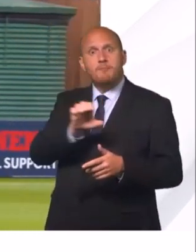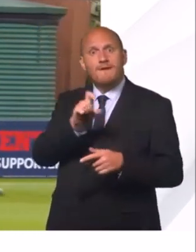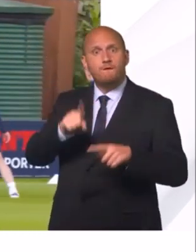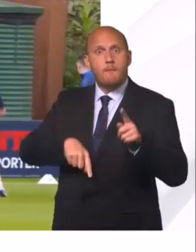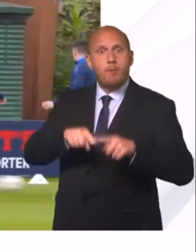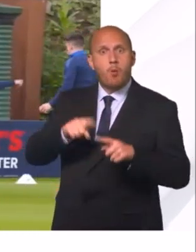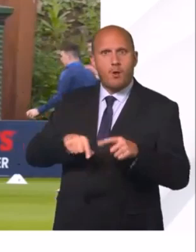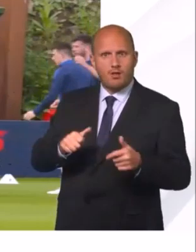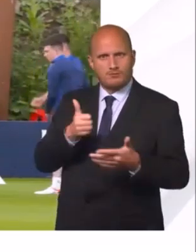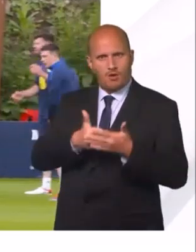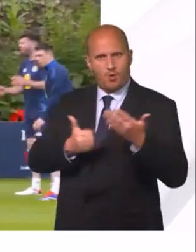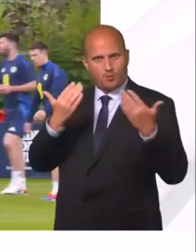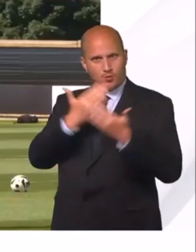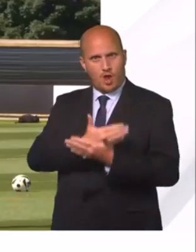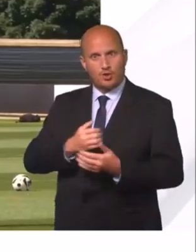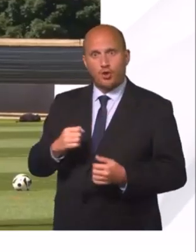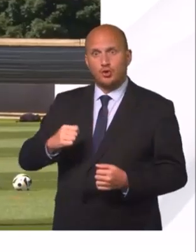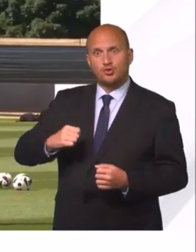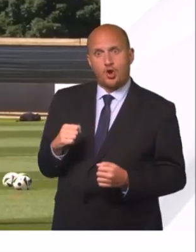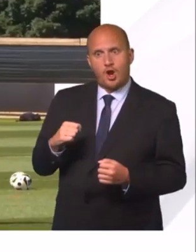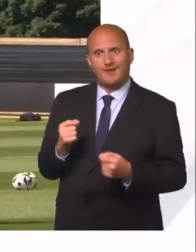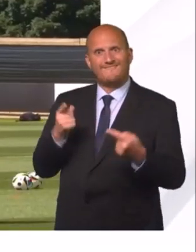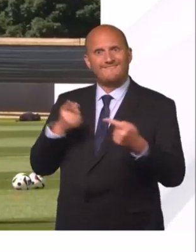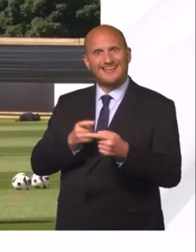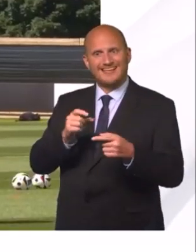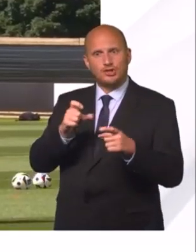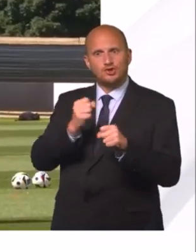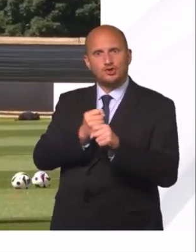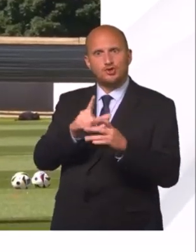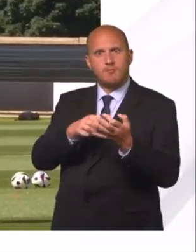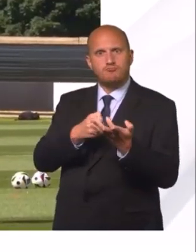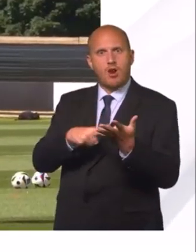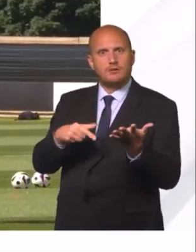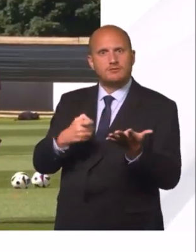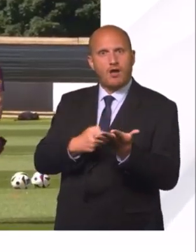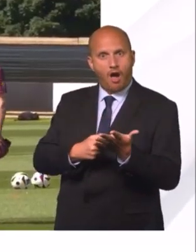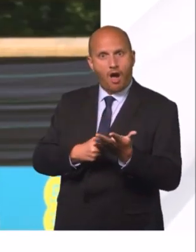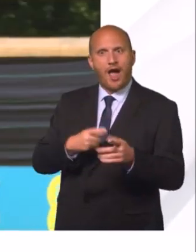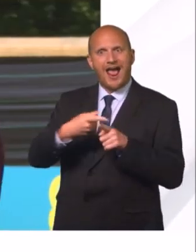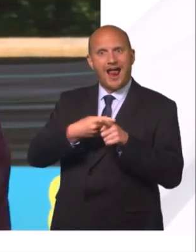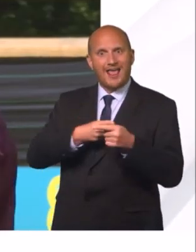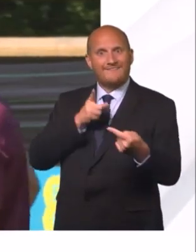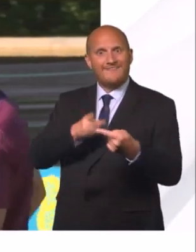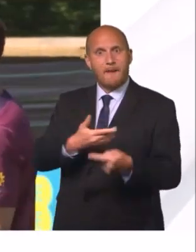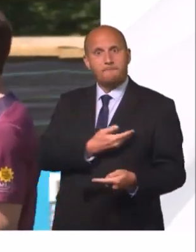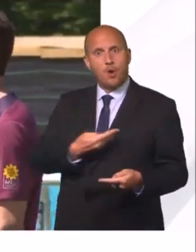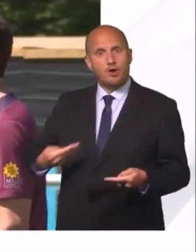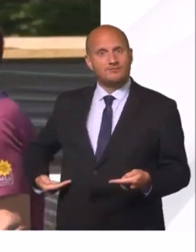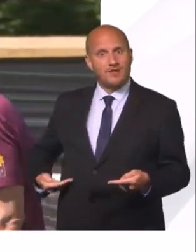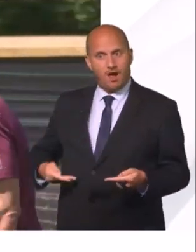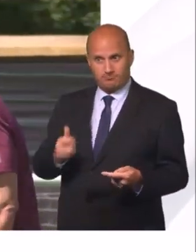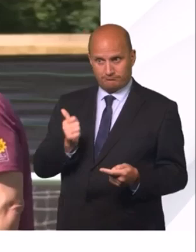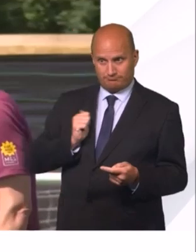play Gibraltar and England host Bosnia and Herzegovina at St James' Park with the tournament just 11 days away.